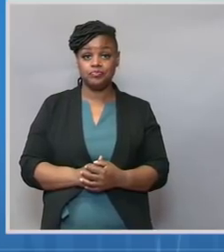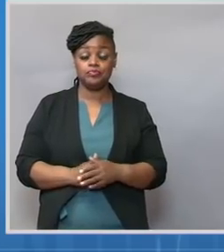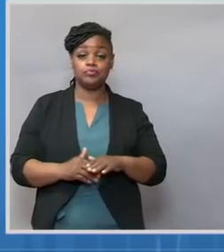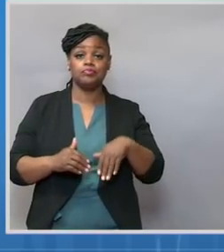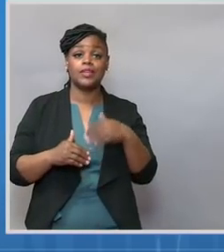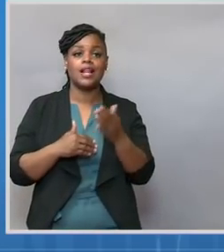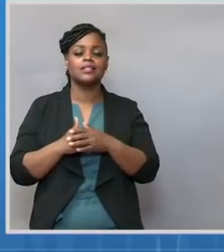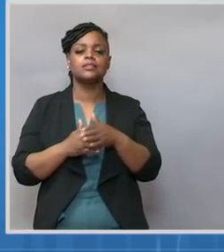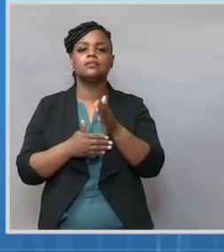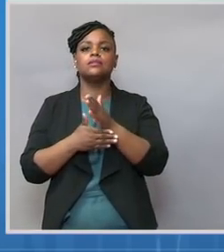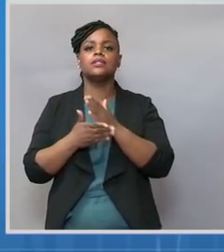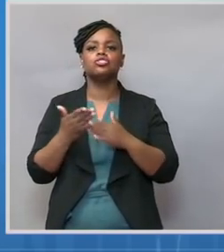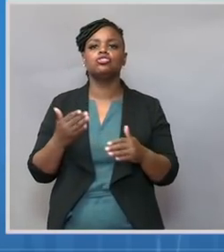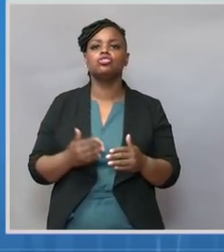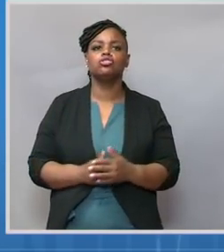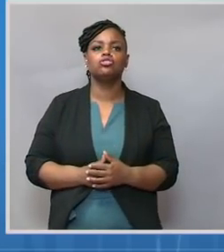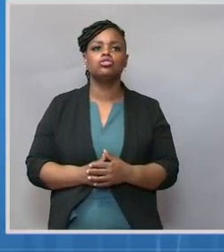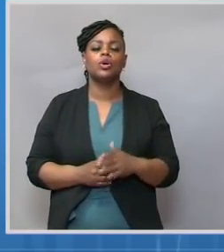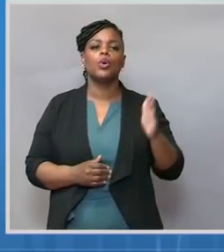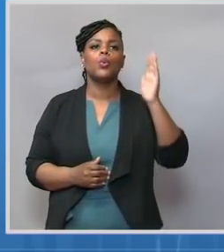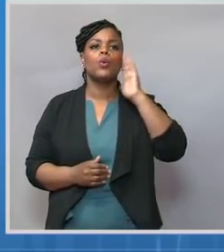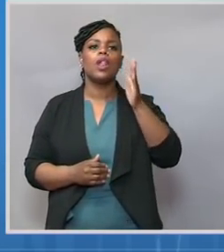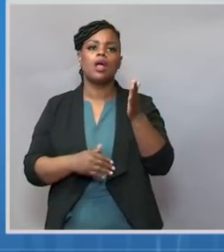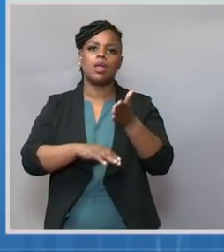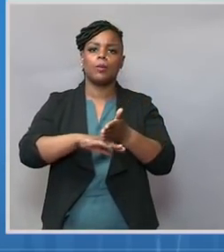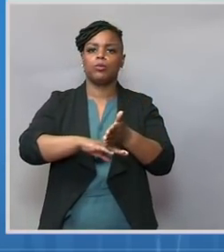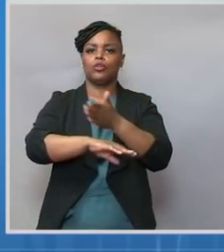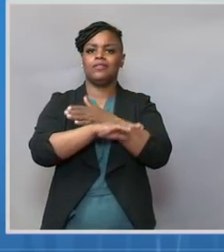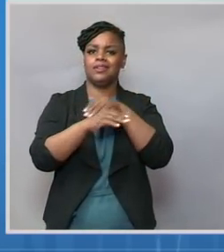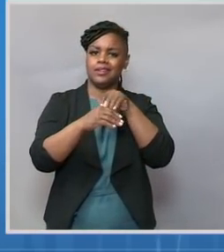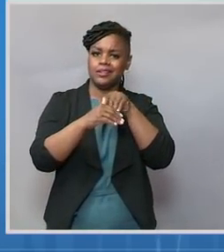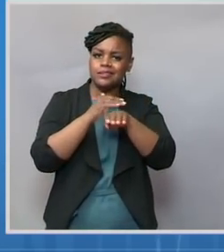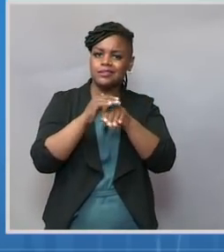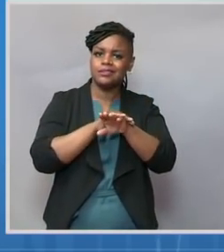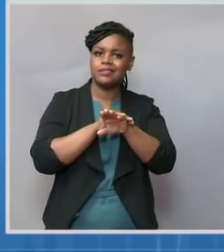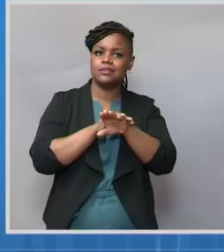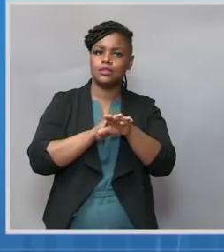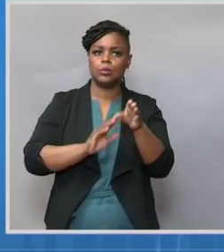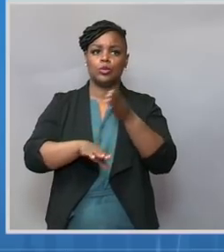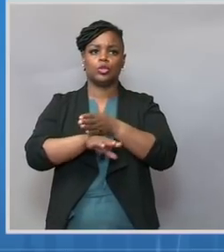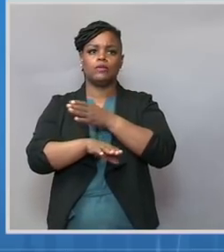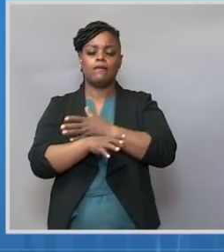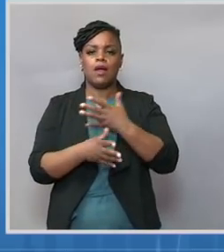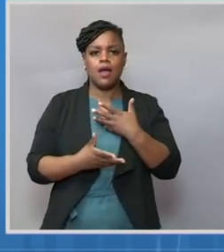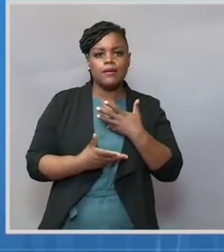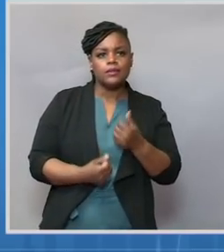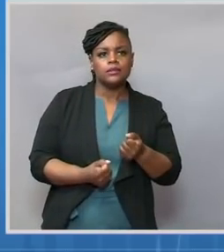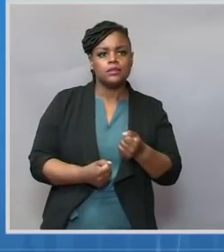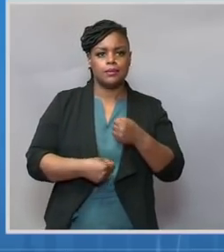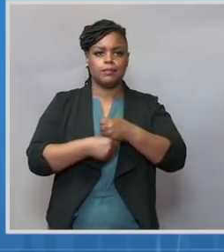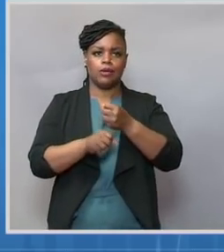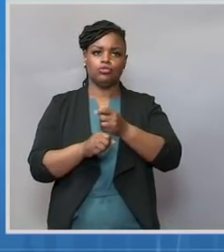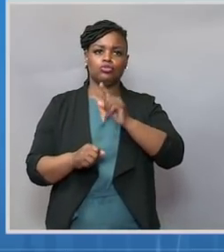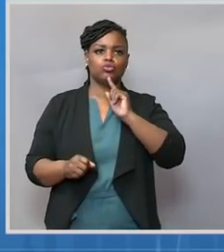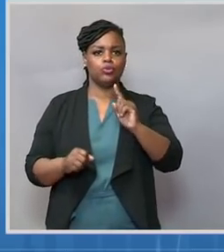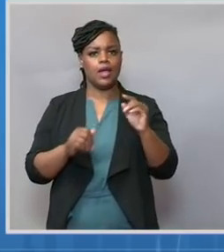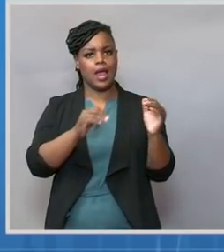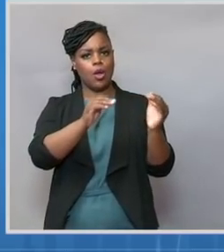will involve improving access, increasing confidence, ensuring equity, it won't be easy.